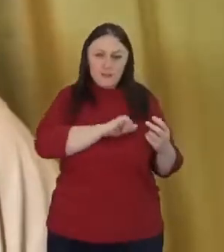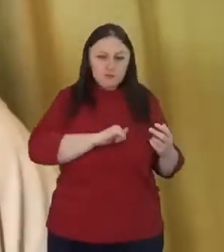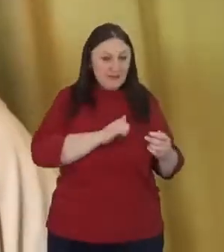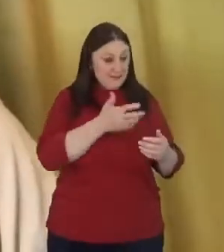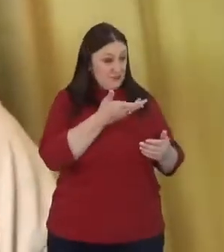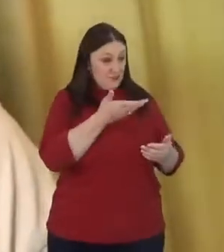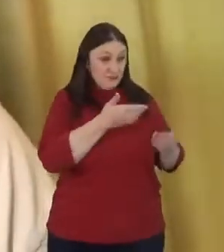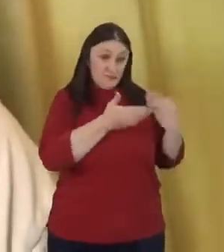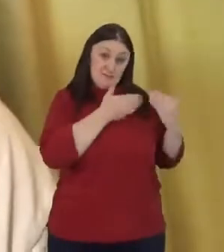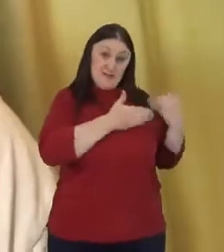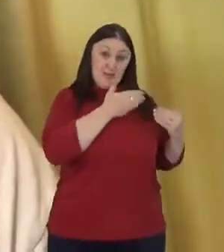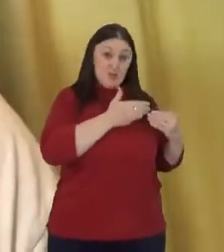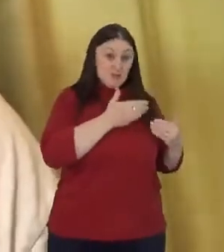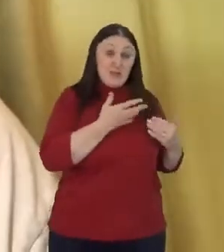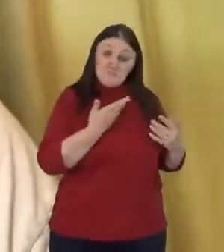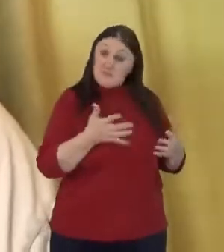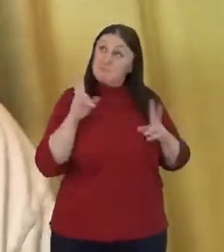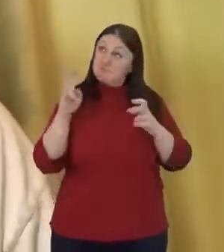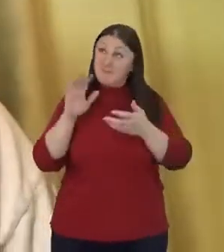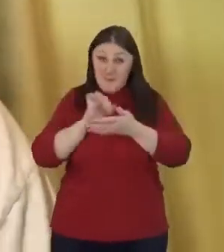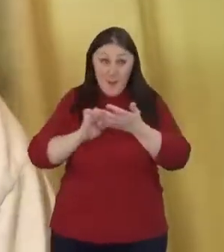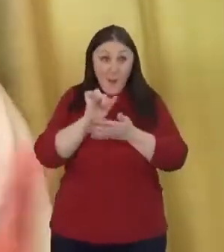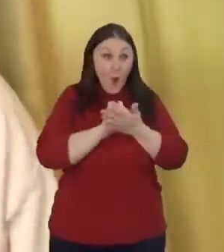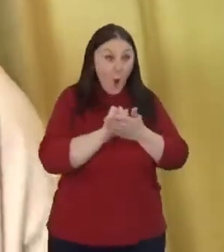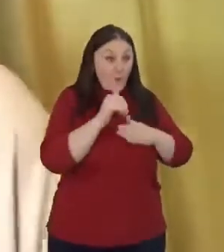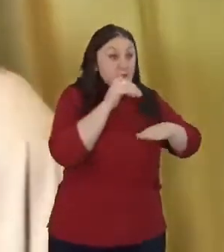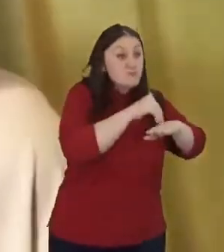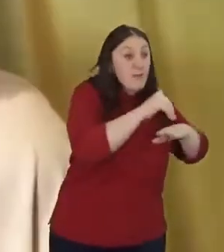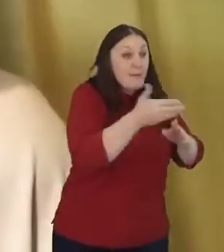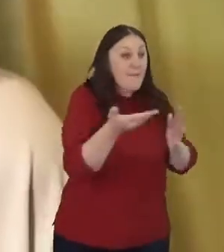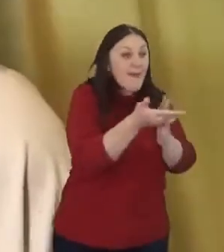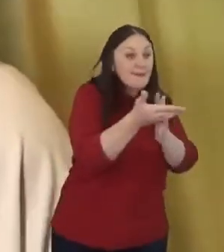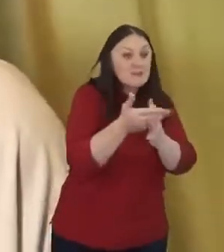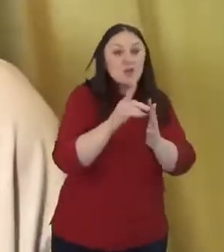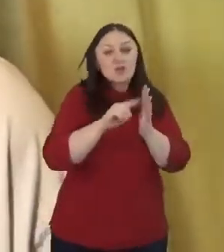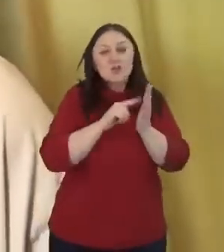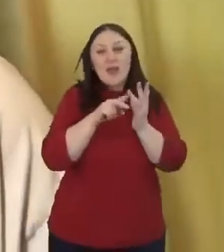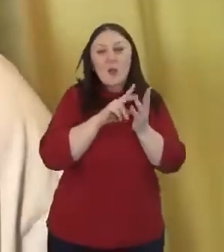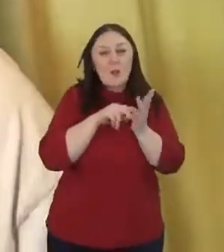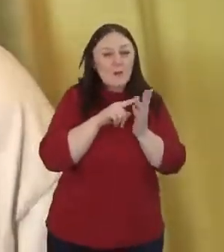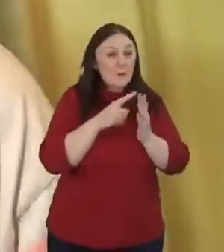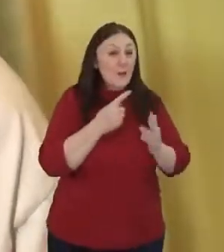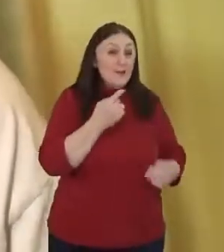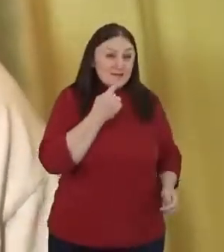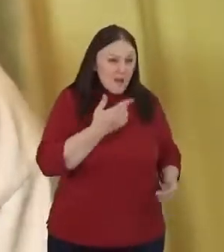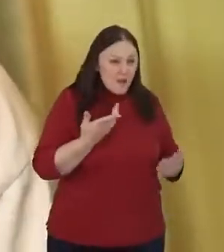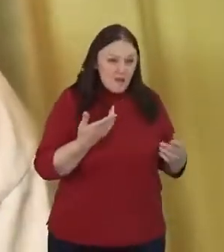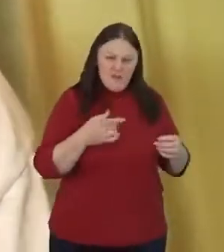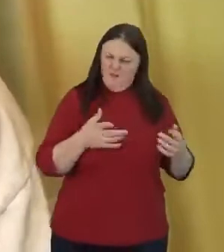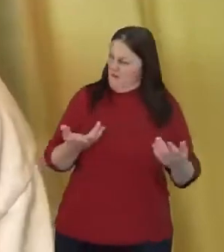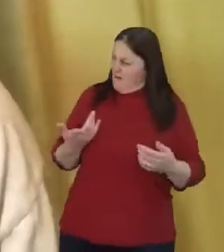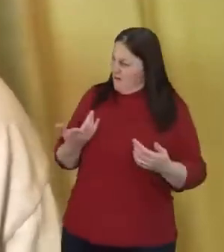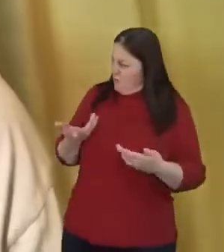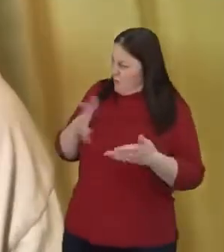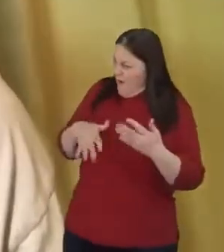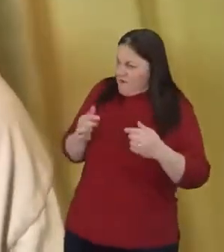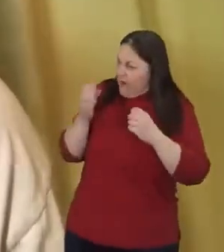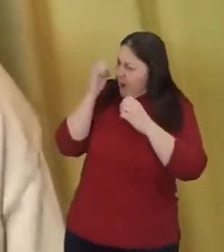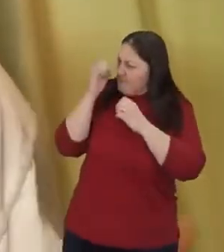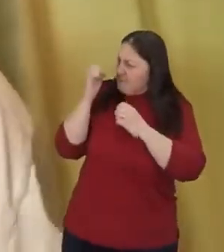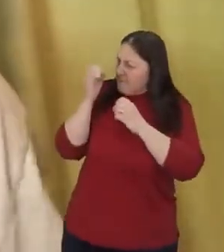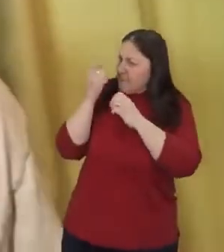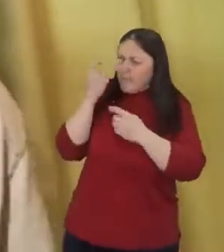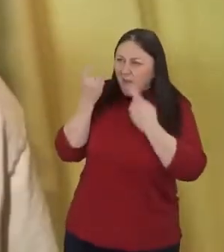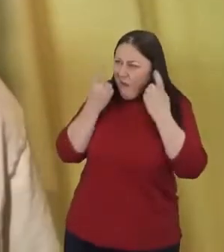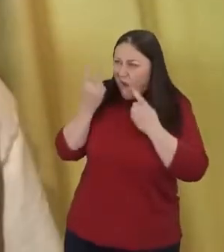troublemakers, right? I think of Jacques Ellul when he says, I don't know where we get the notion that Christians are just meant to be normal, good, law abiding citizens.